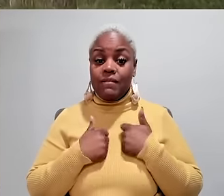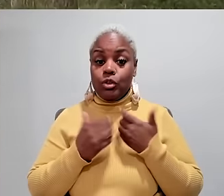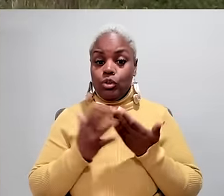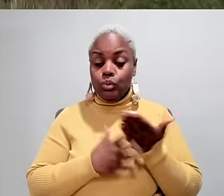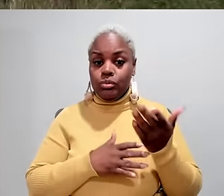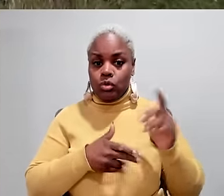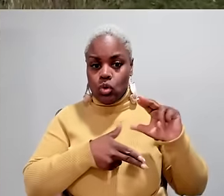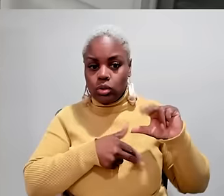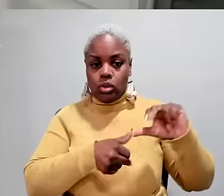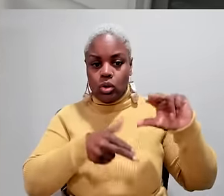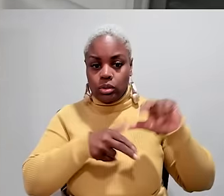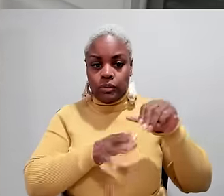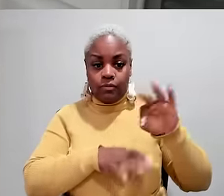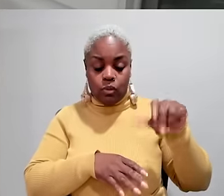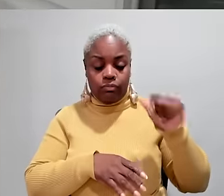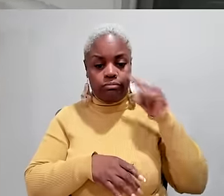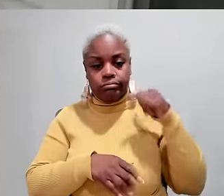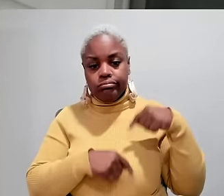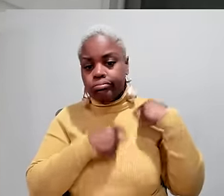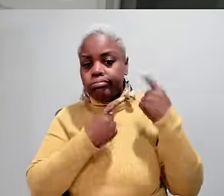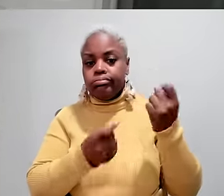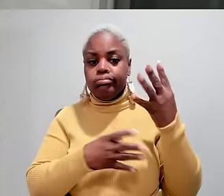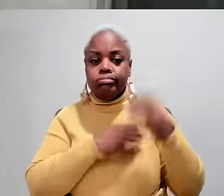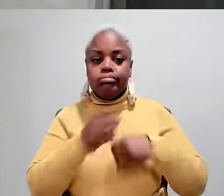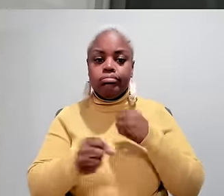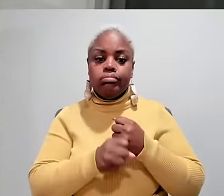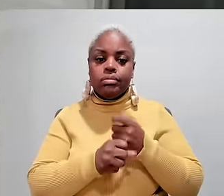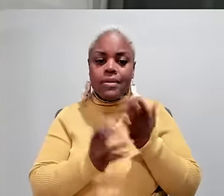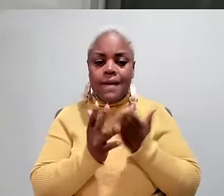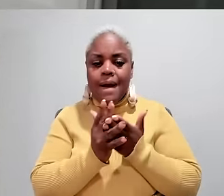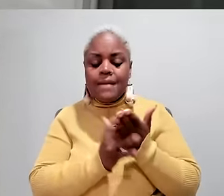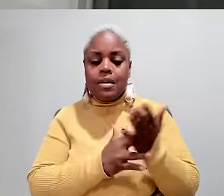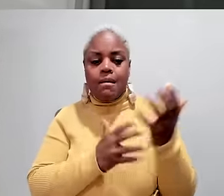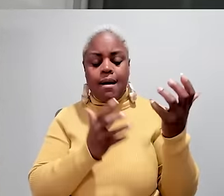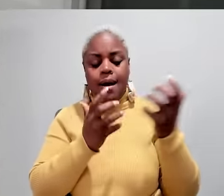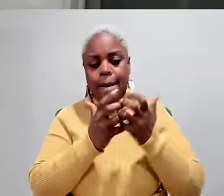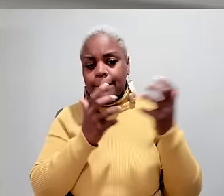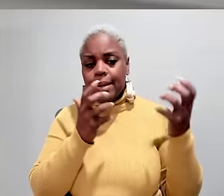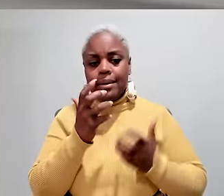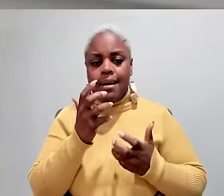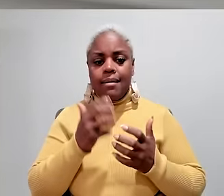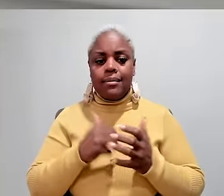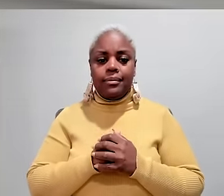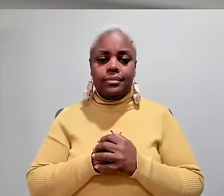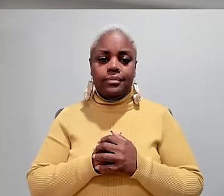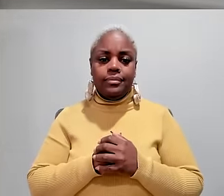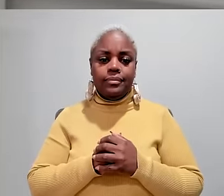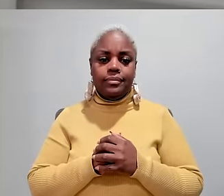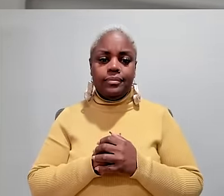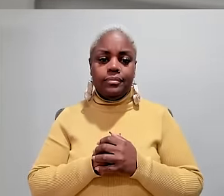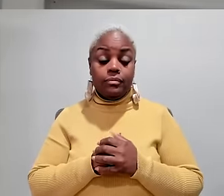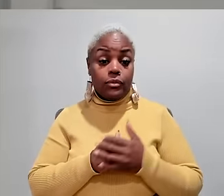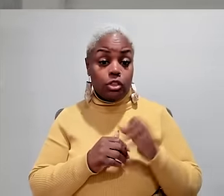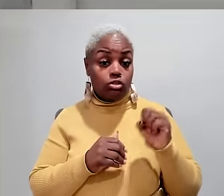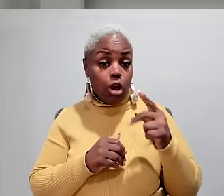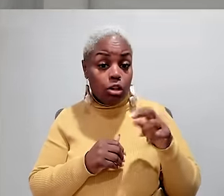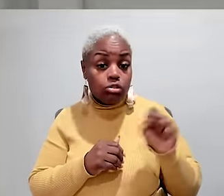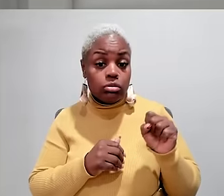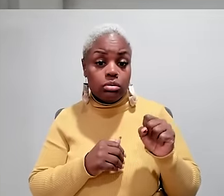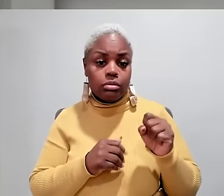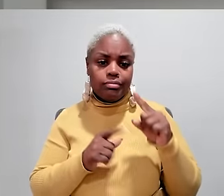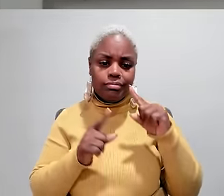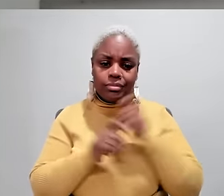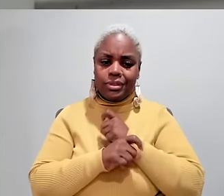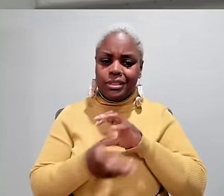for her disability. She's lived through hurricanes in Florida for decades. She navigated unaccommodating